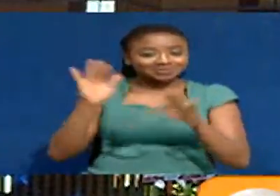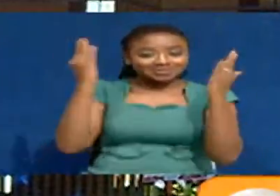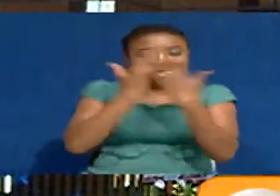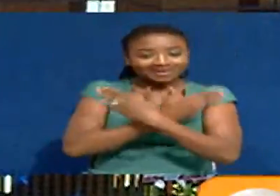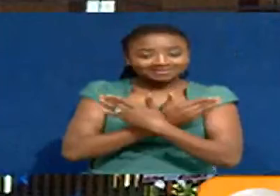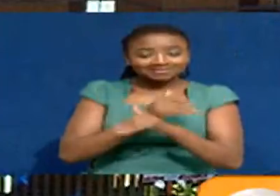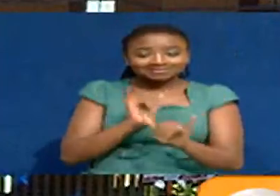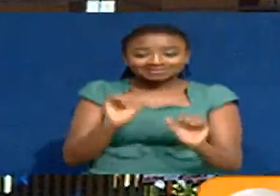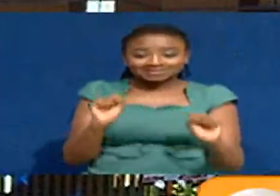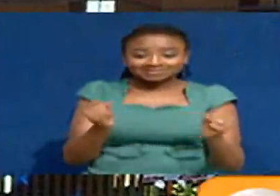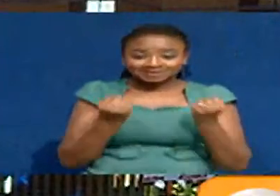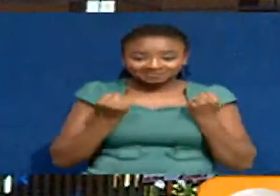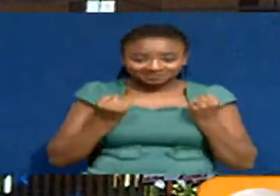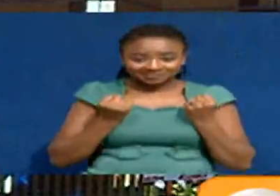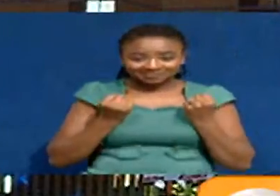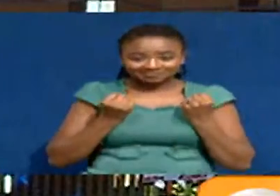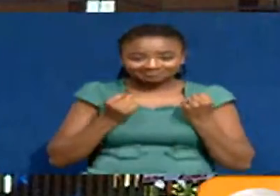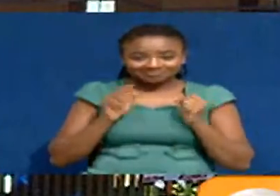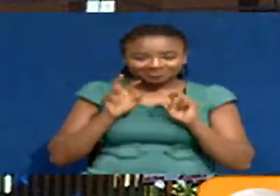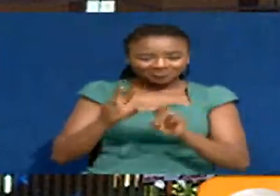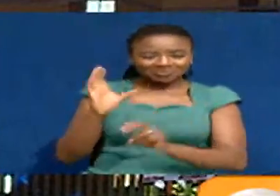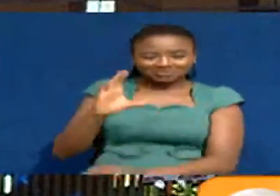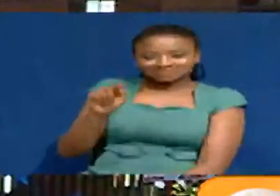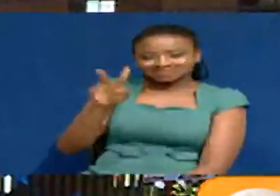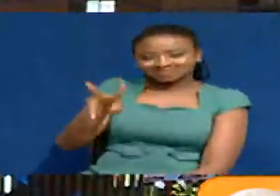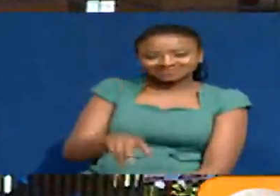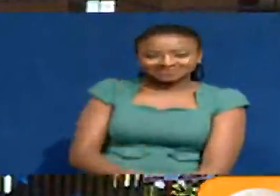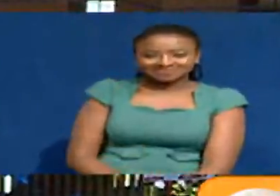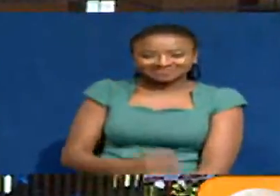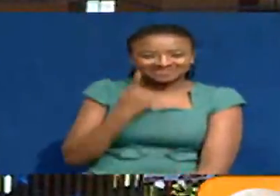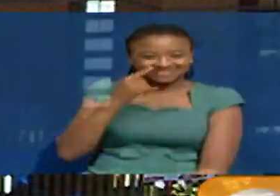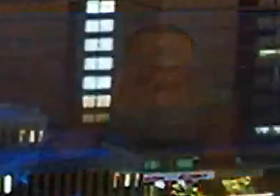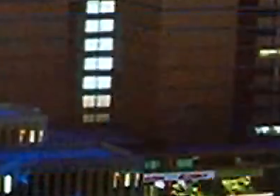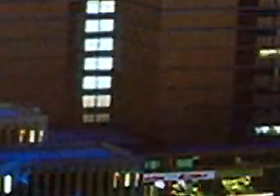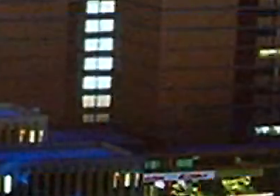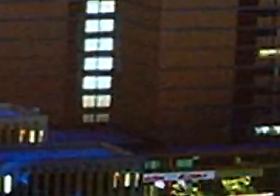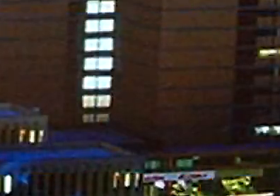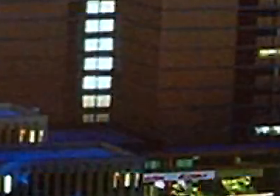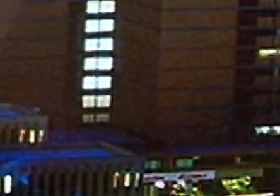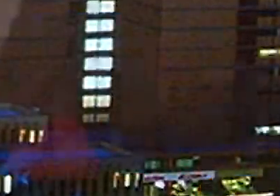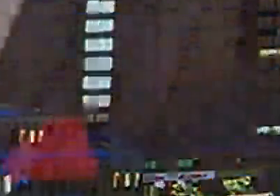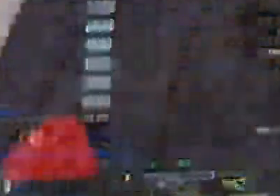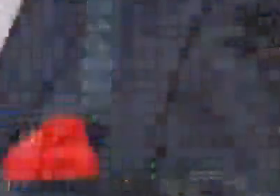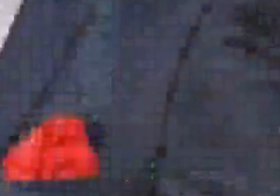night. Stay safe. Keep watching Citizen TV. We'll see you soon. Bye-bye.-bye. Bye-bye. Bye